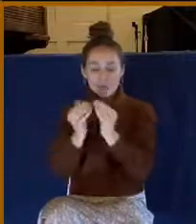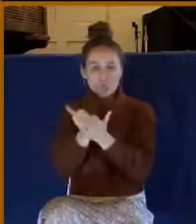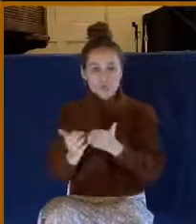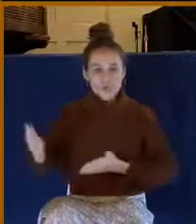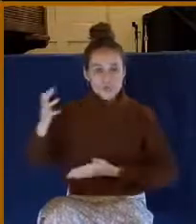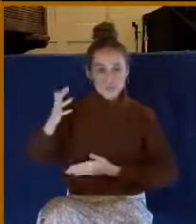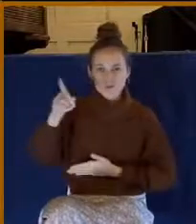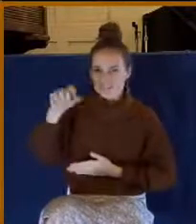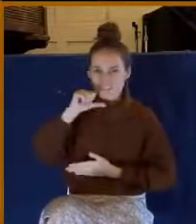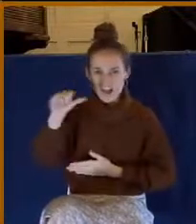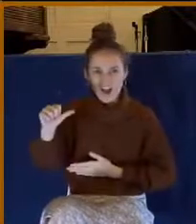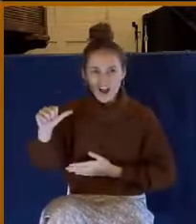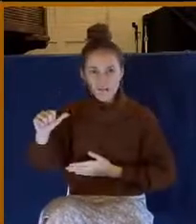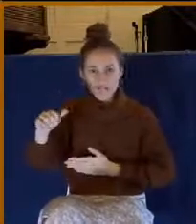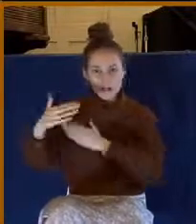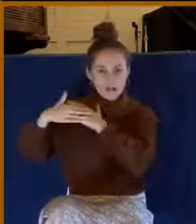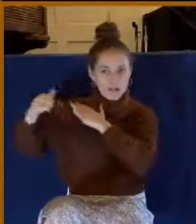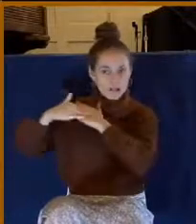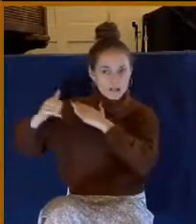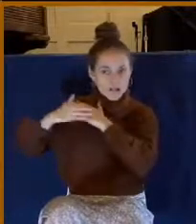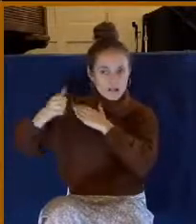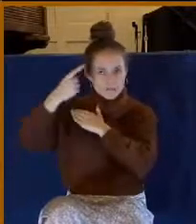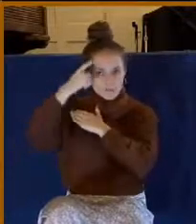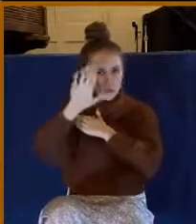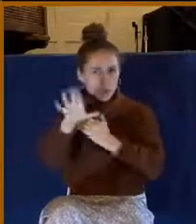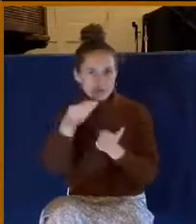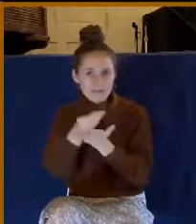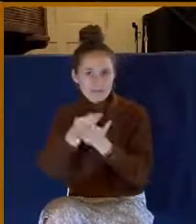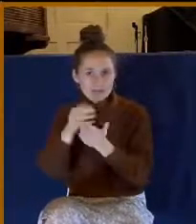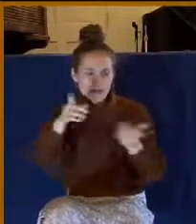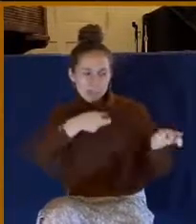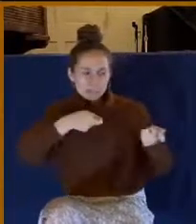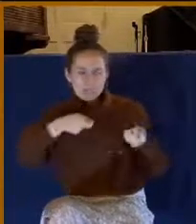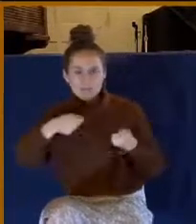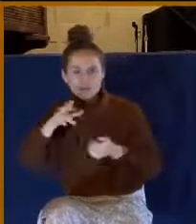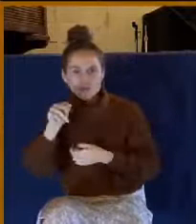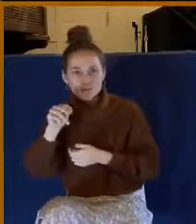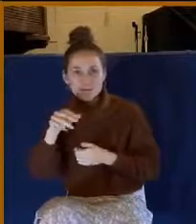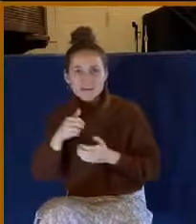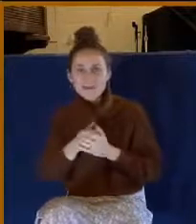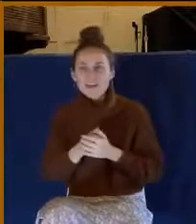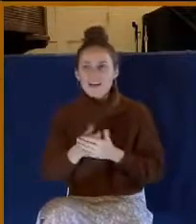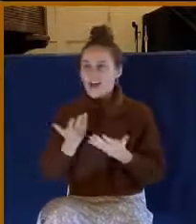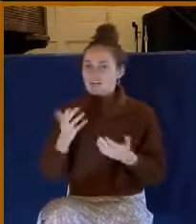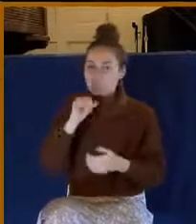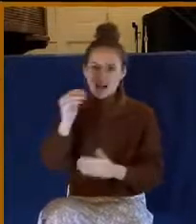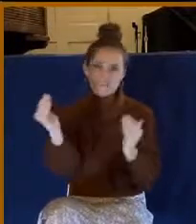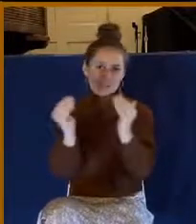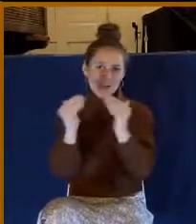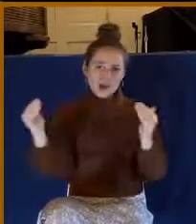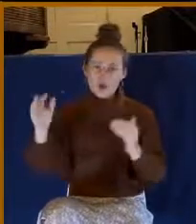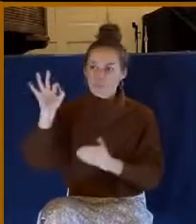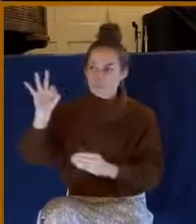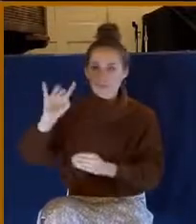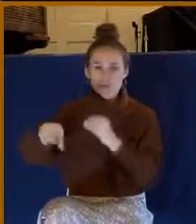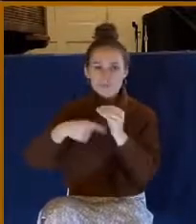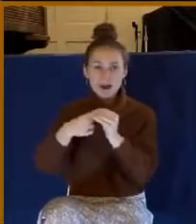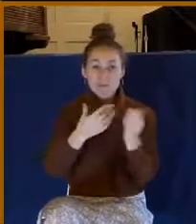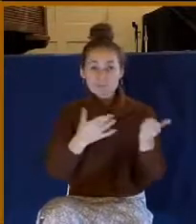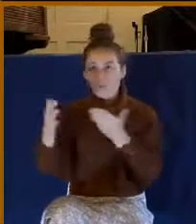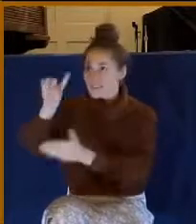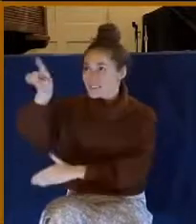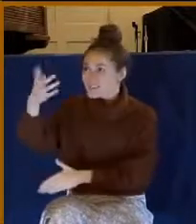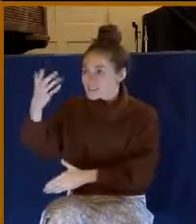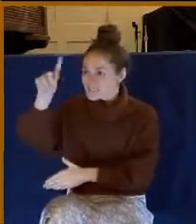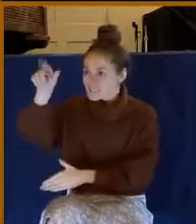money. I've said this before that a lot of times we just do God a great injustice by the way we preach about bringing your tithes and offerings